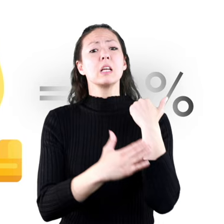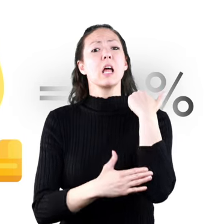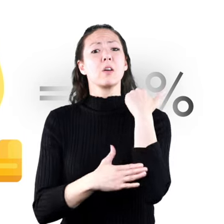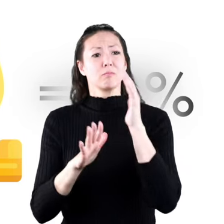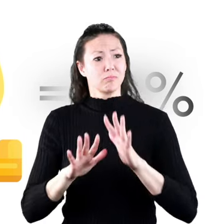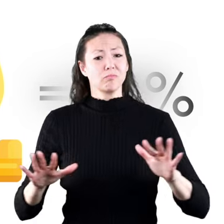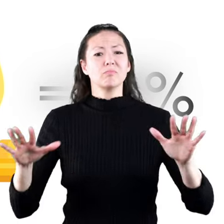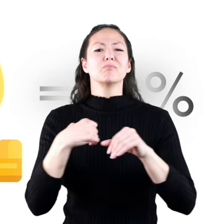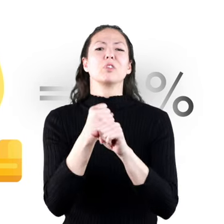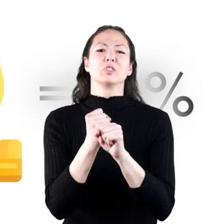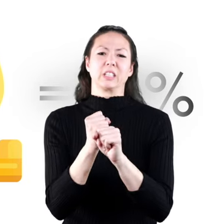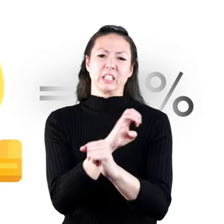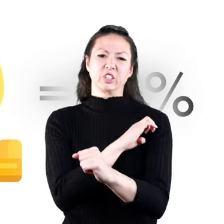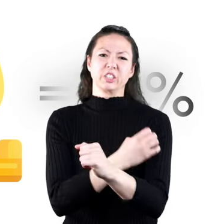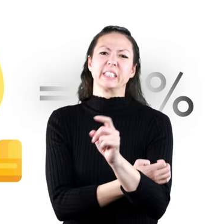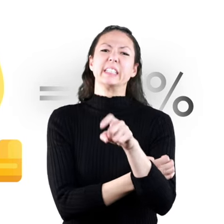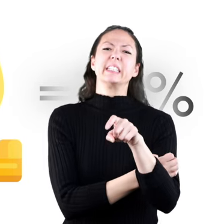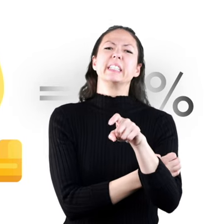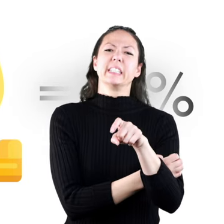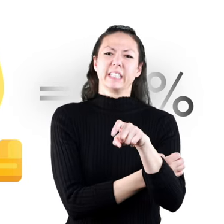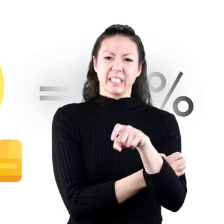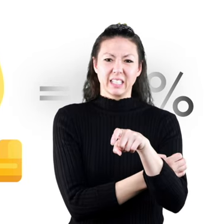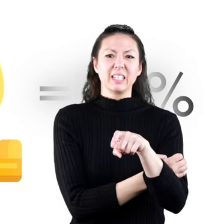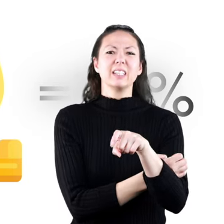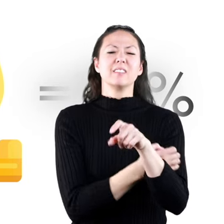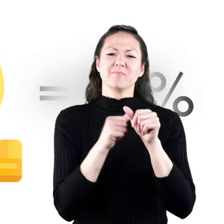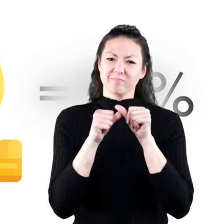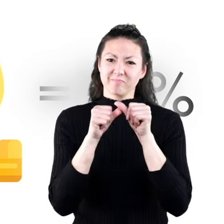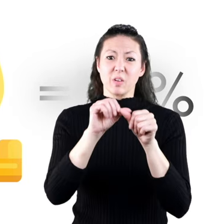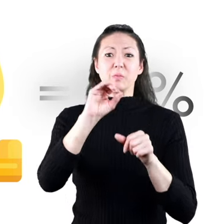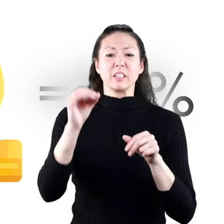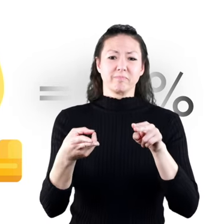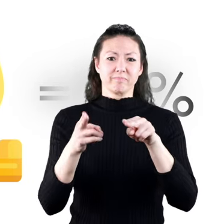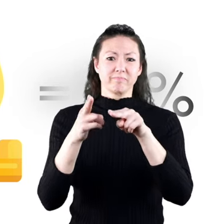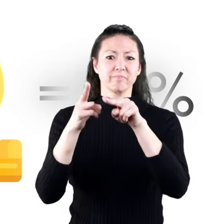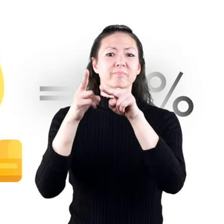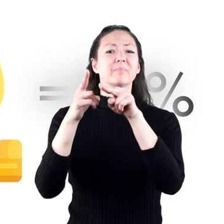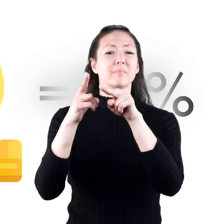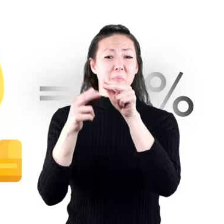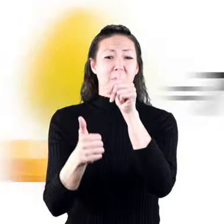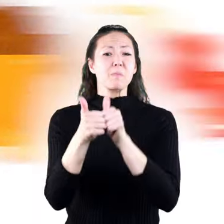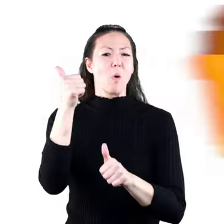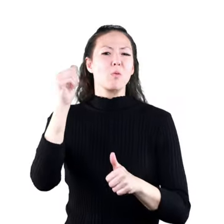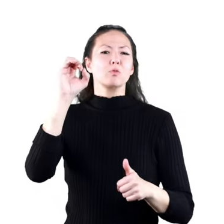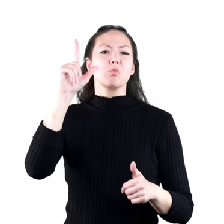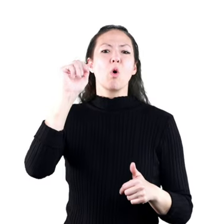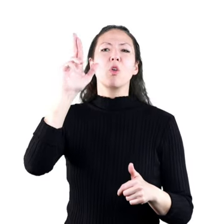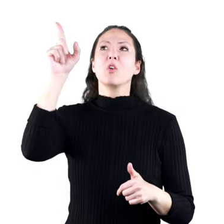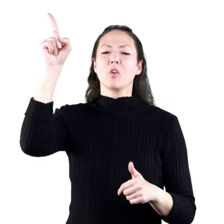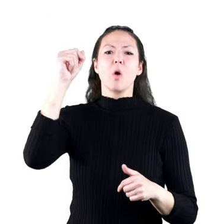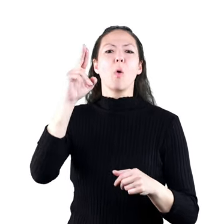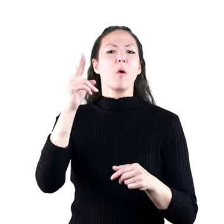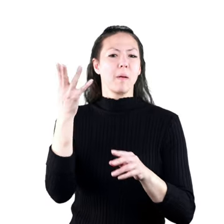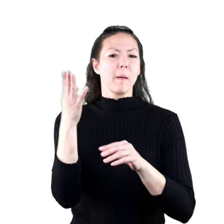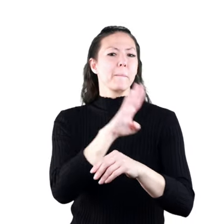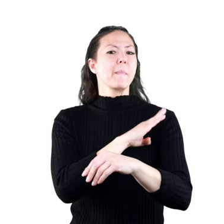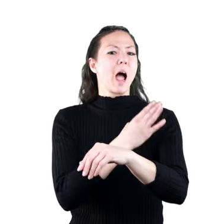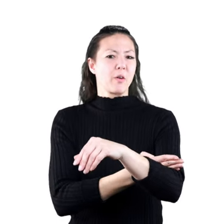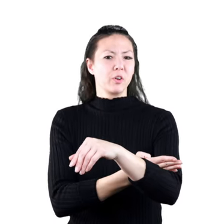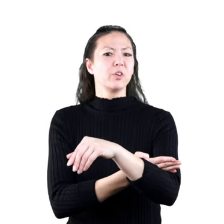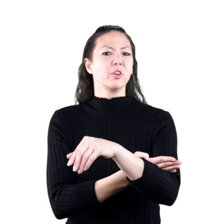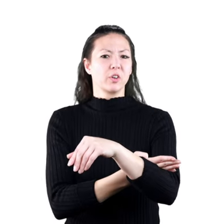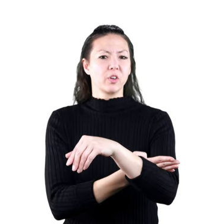78% of our country's production of energy. The remaining percentage comes mostly from solar and nuclear power.